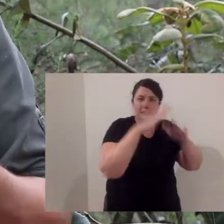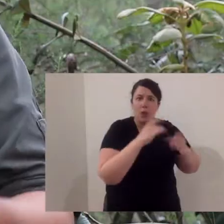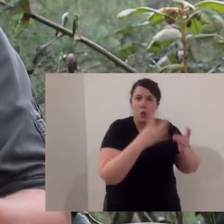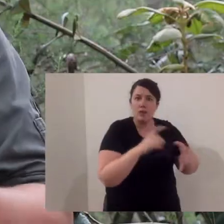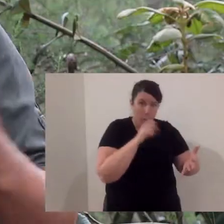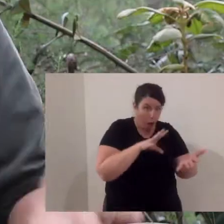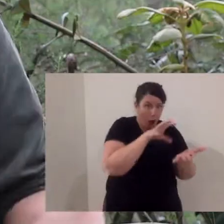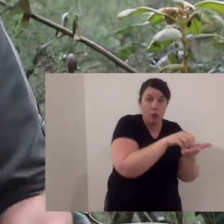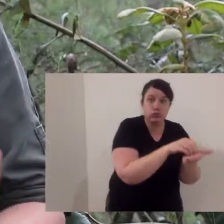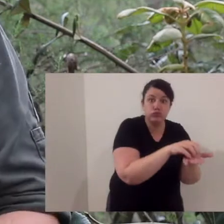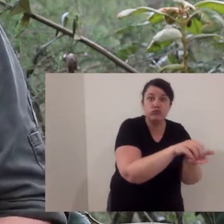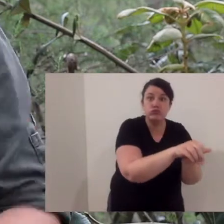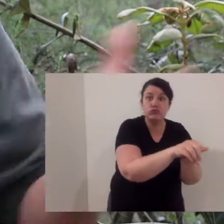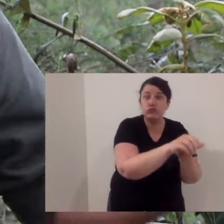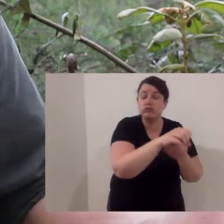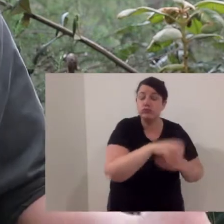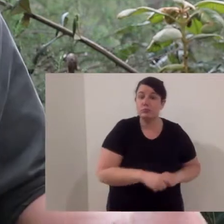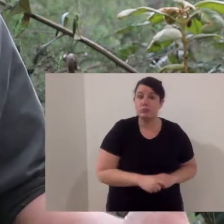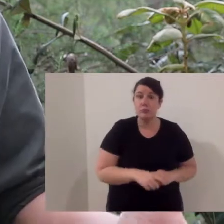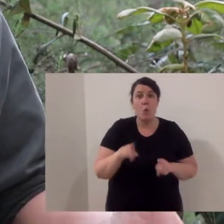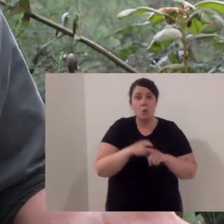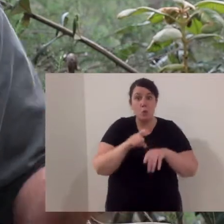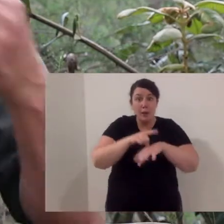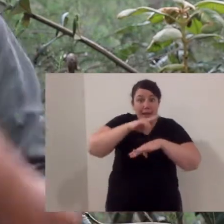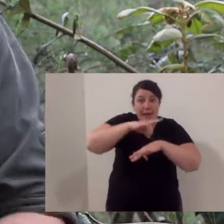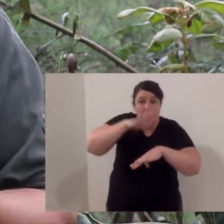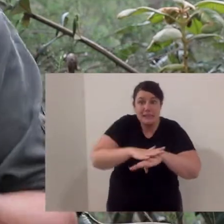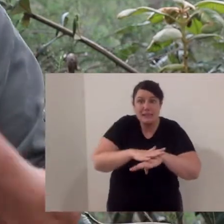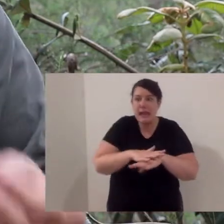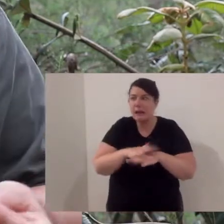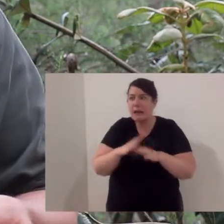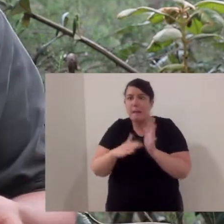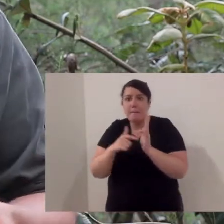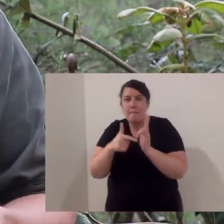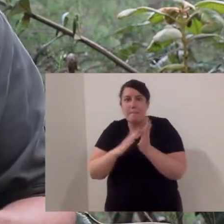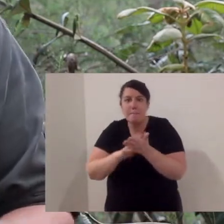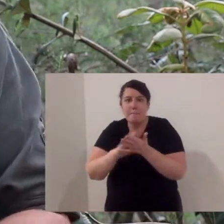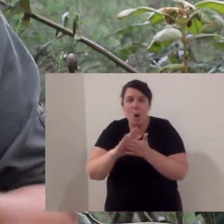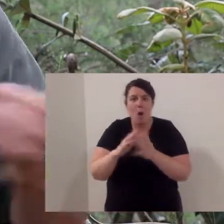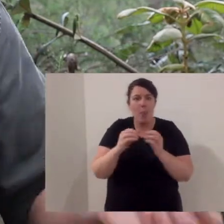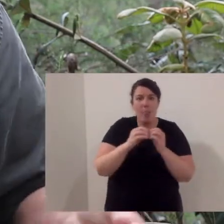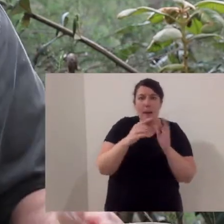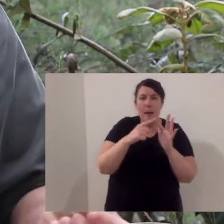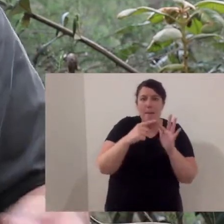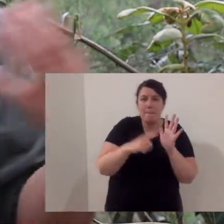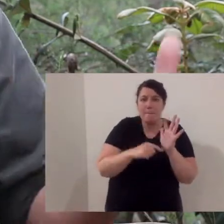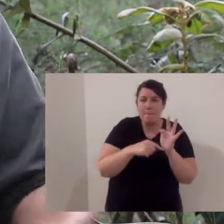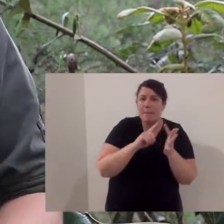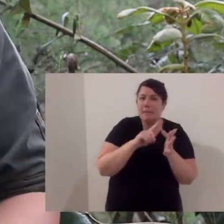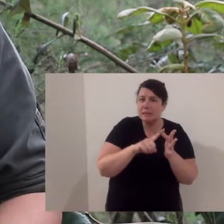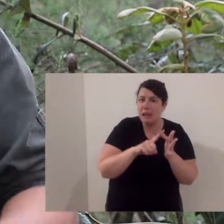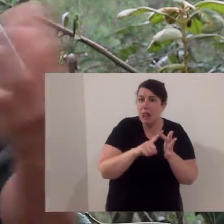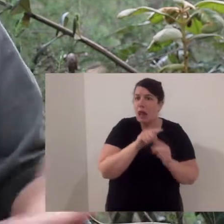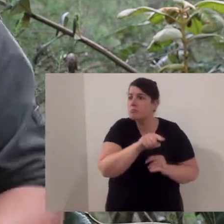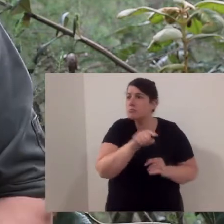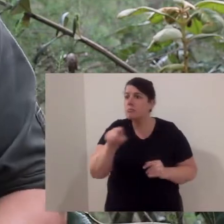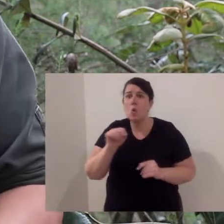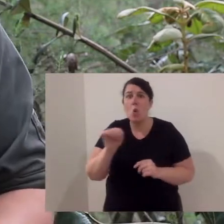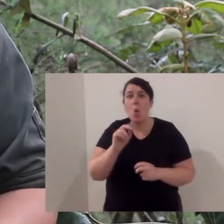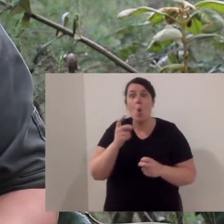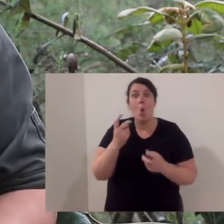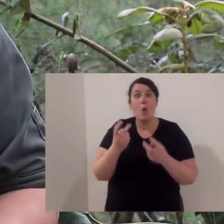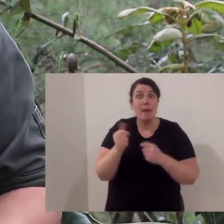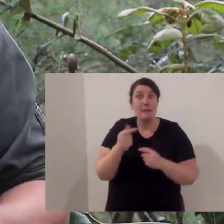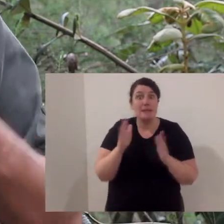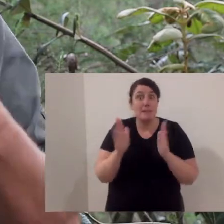they will also scavenge on prey that has already died. But a lot of their diet is built up of insects. Moths, beetles, grubs,